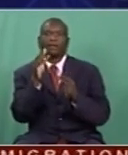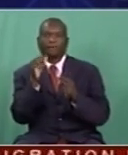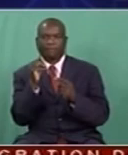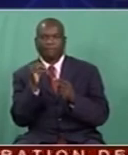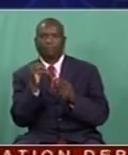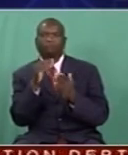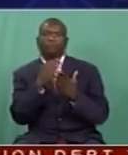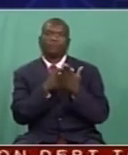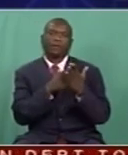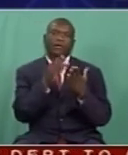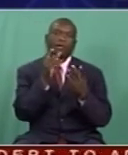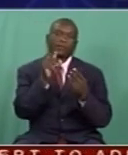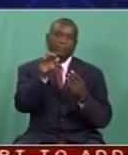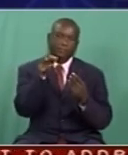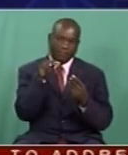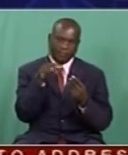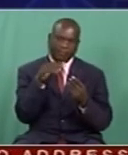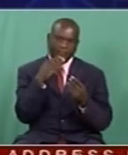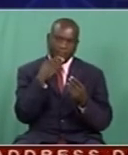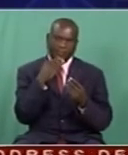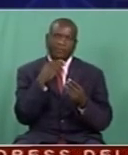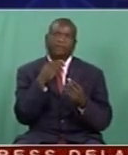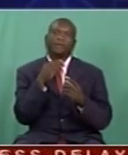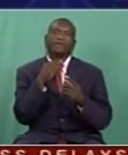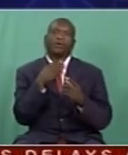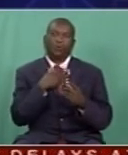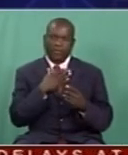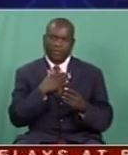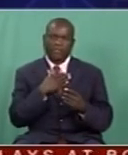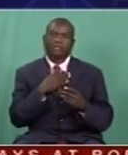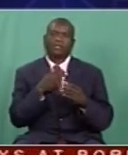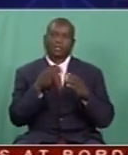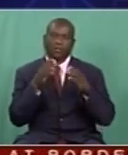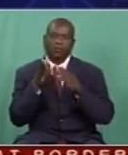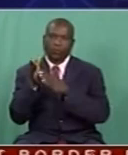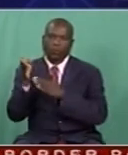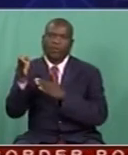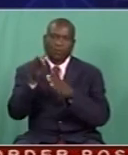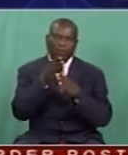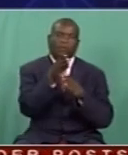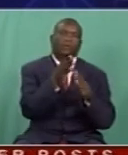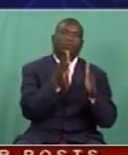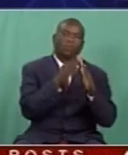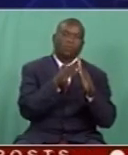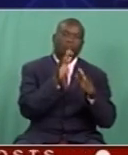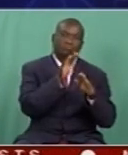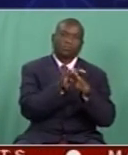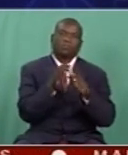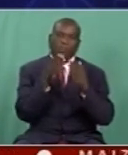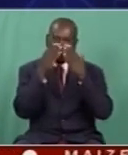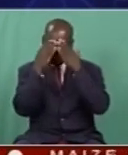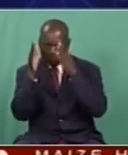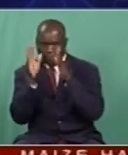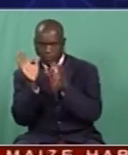FM, radio Zimbabwe, taking an aggressive campaign to go to where the masses are. How can you be seeing more of this as the times